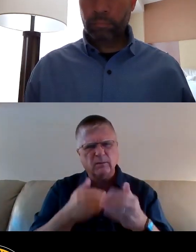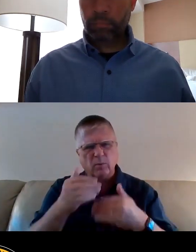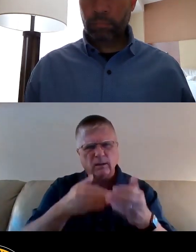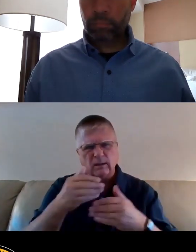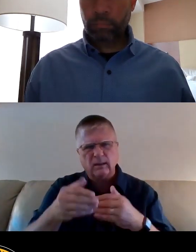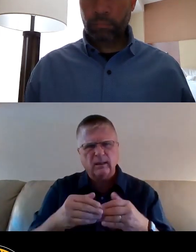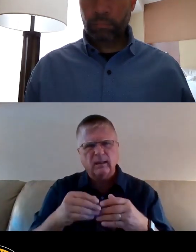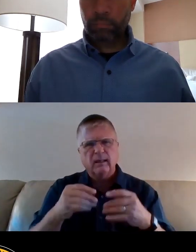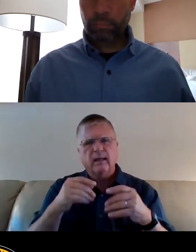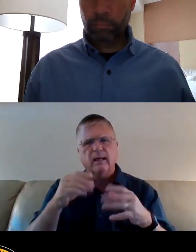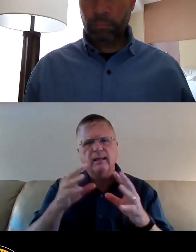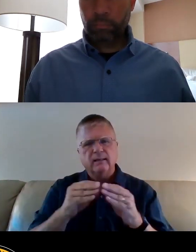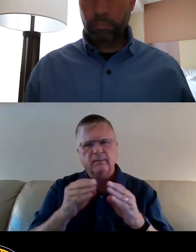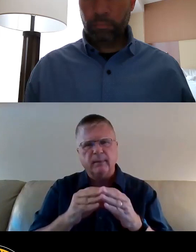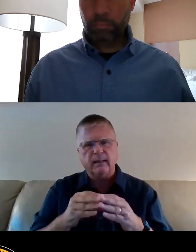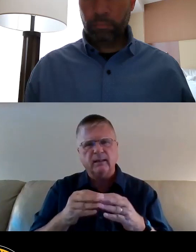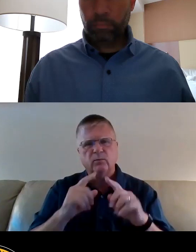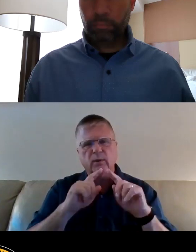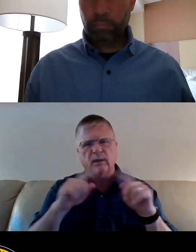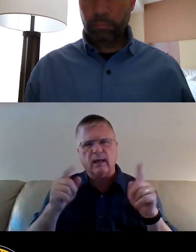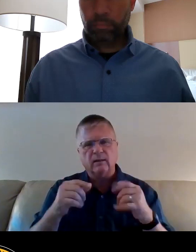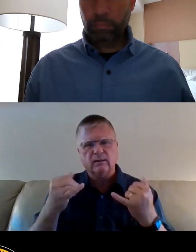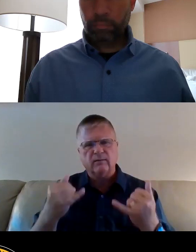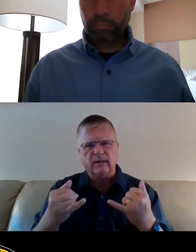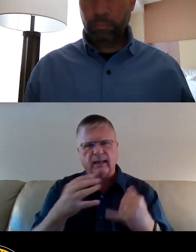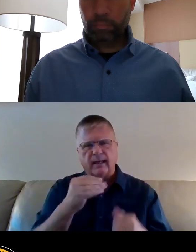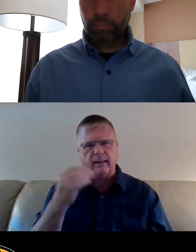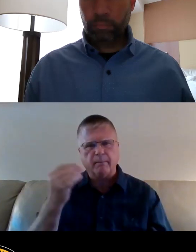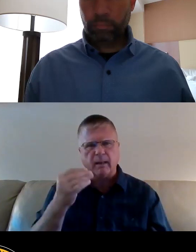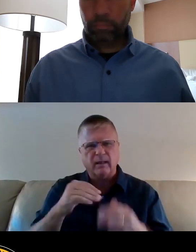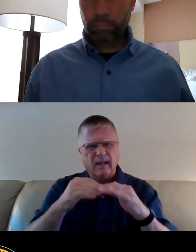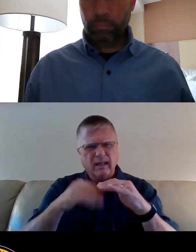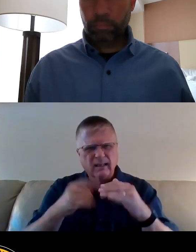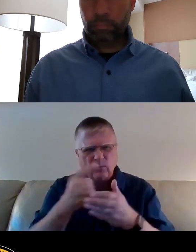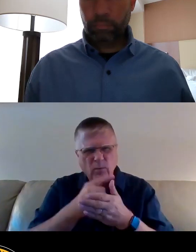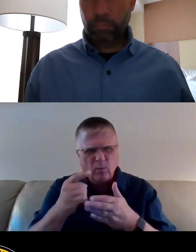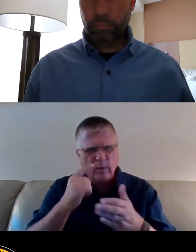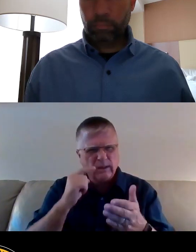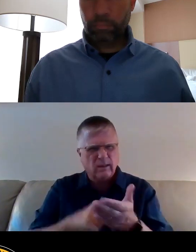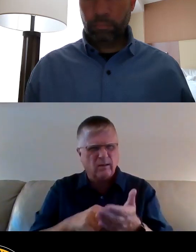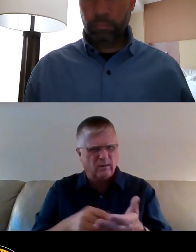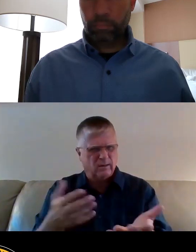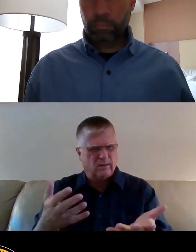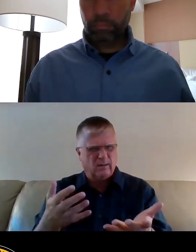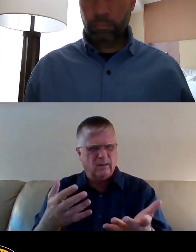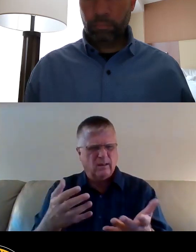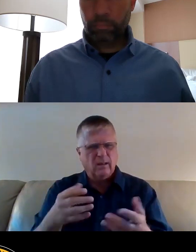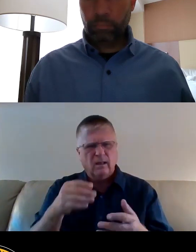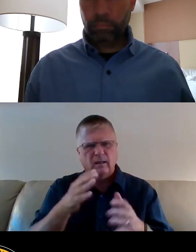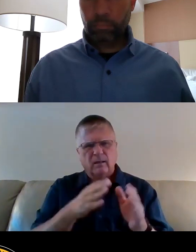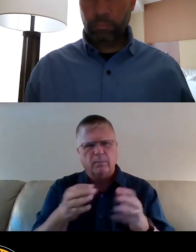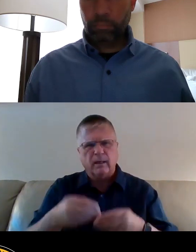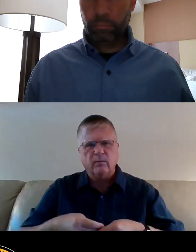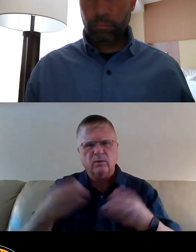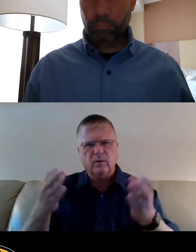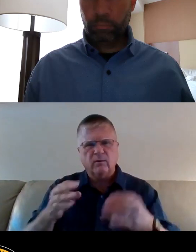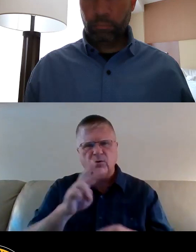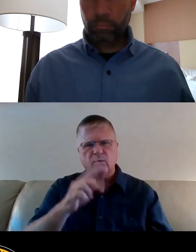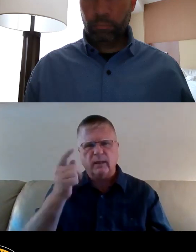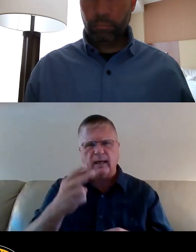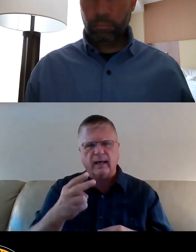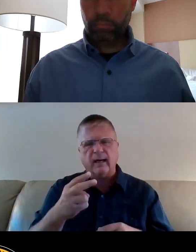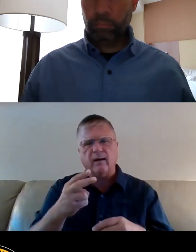were announced with less than a week's notice. The public plan that was released is a two and a half page spreadsheet with